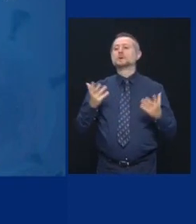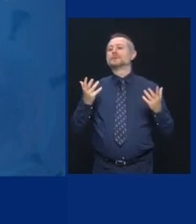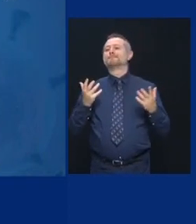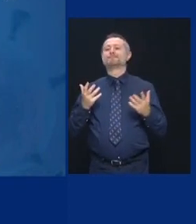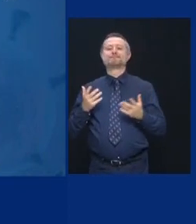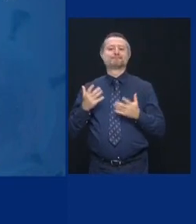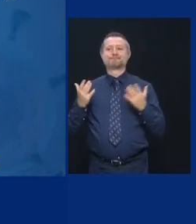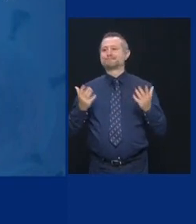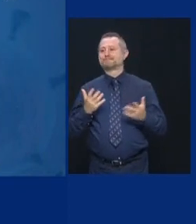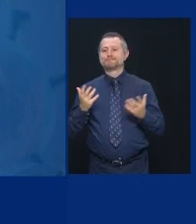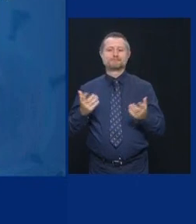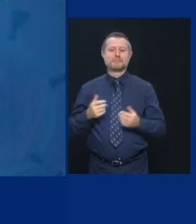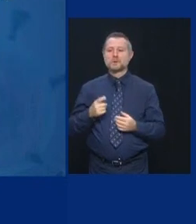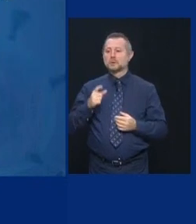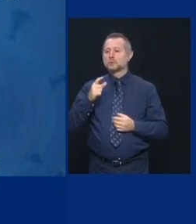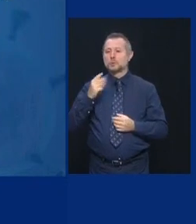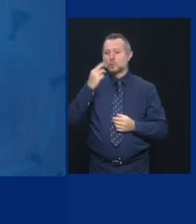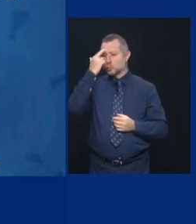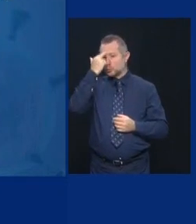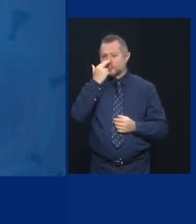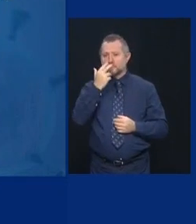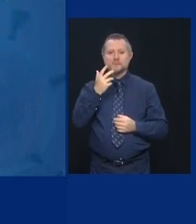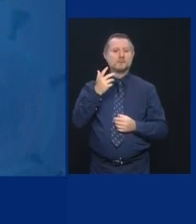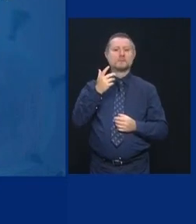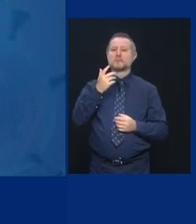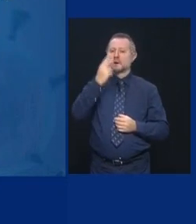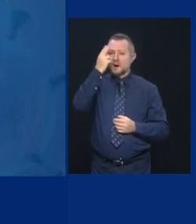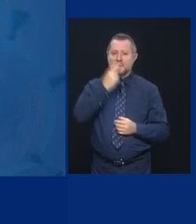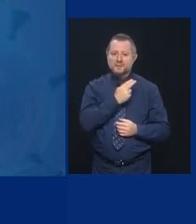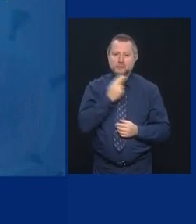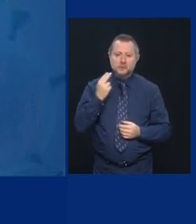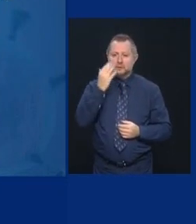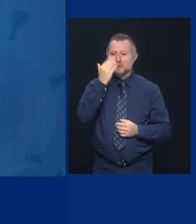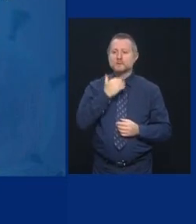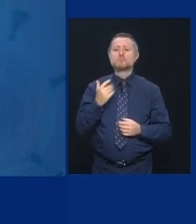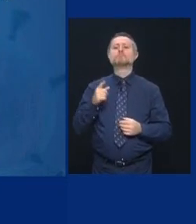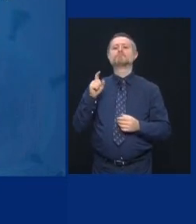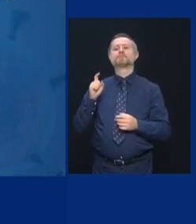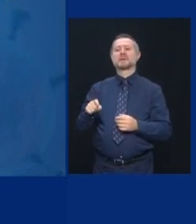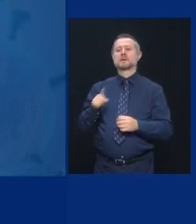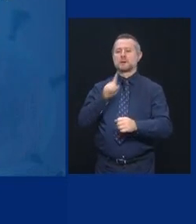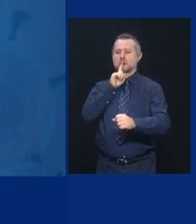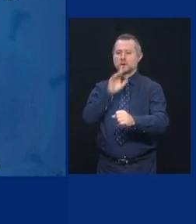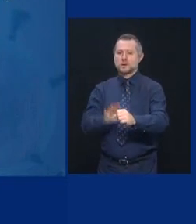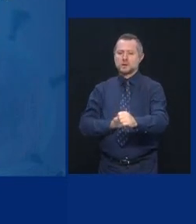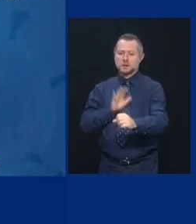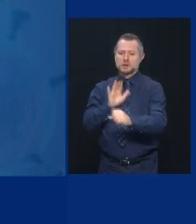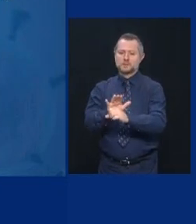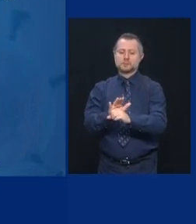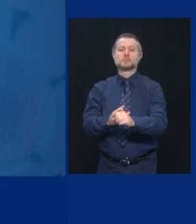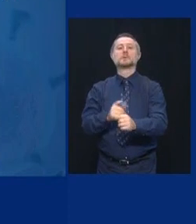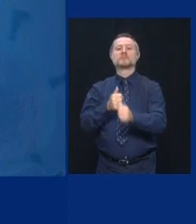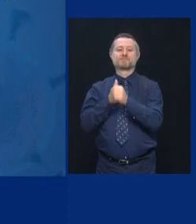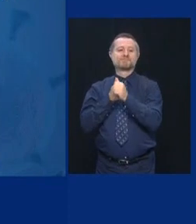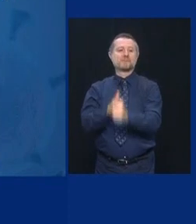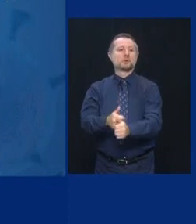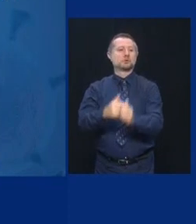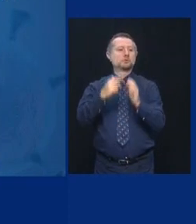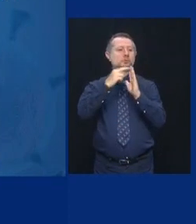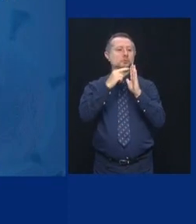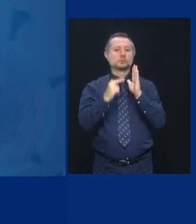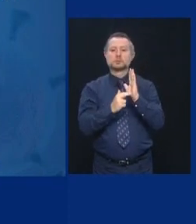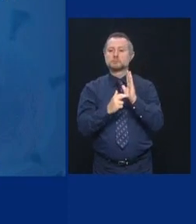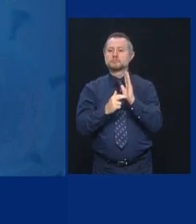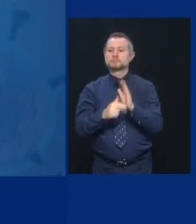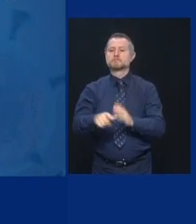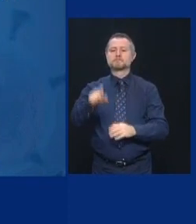Roman Catholic churches, the religious community has to agree to the rules. And they have to agree